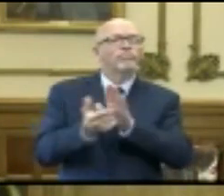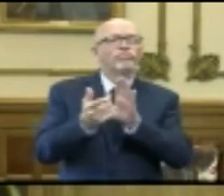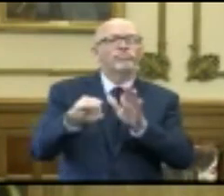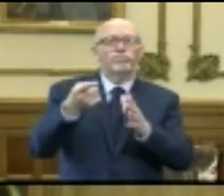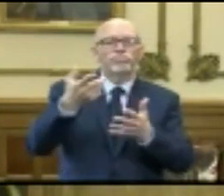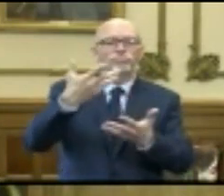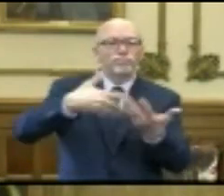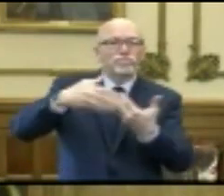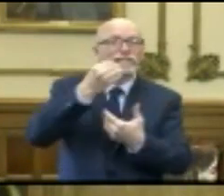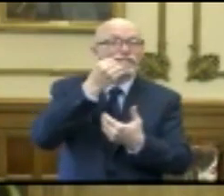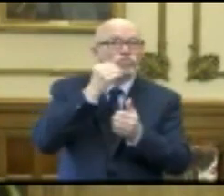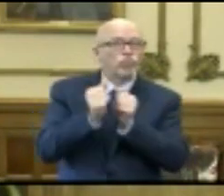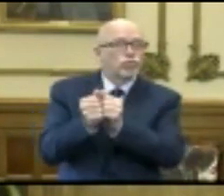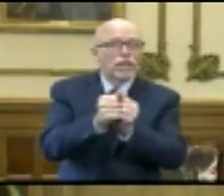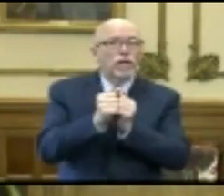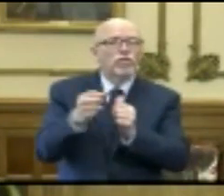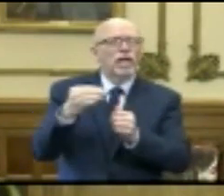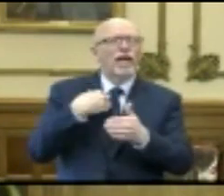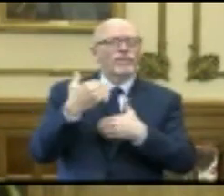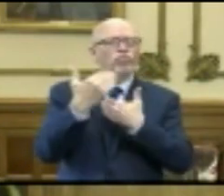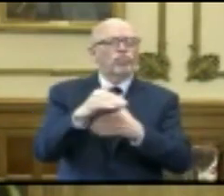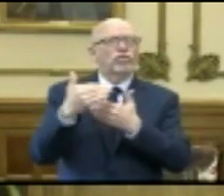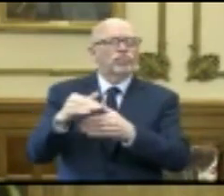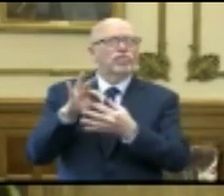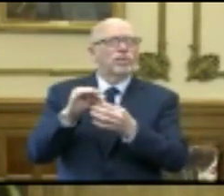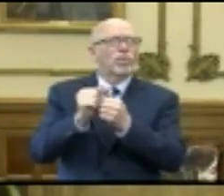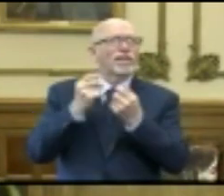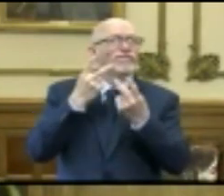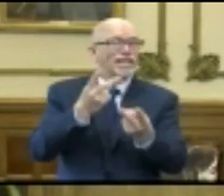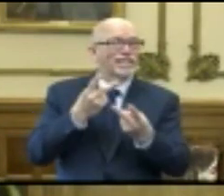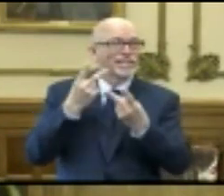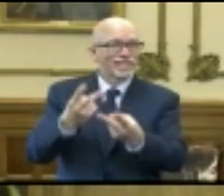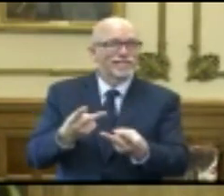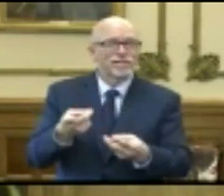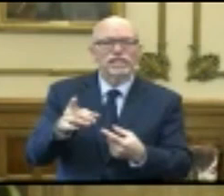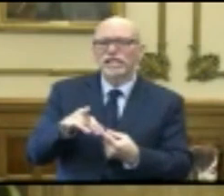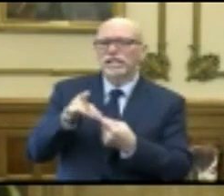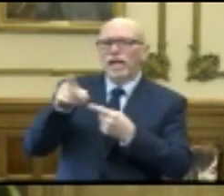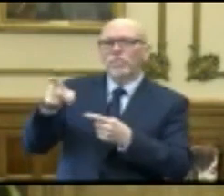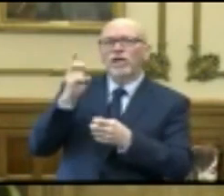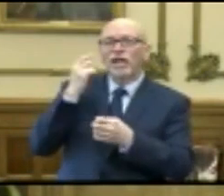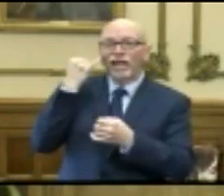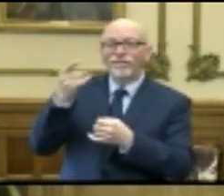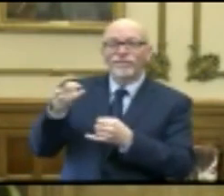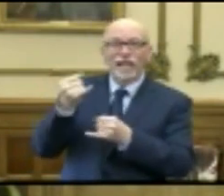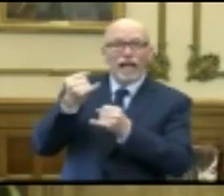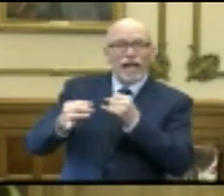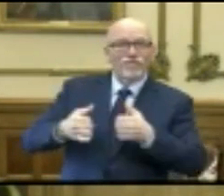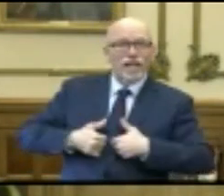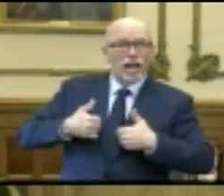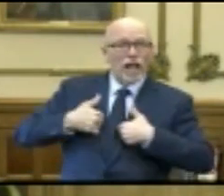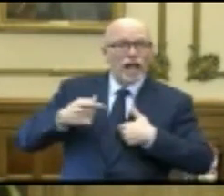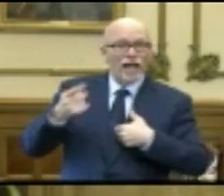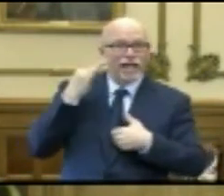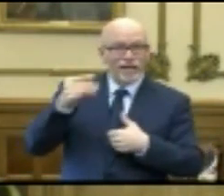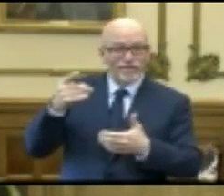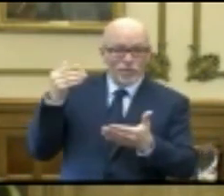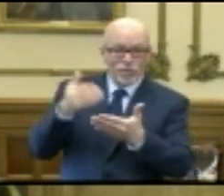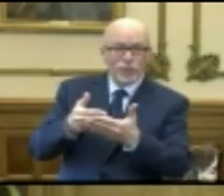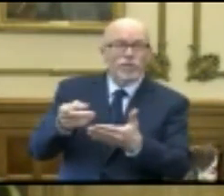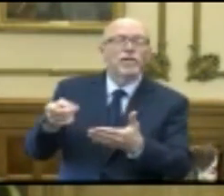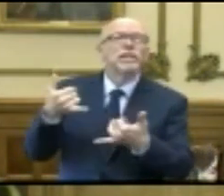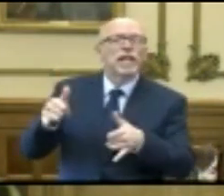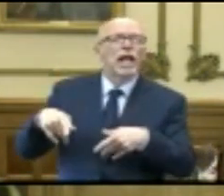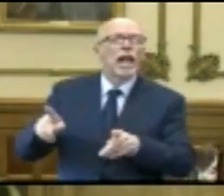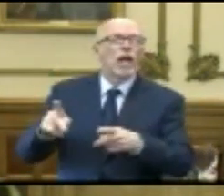imposed very strict restrictions with regards to visiting, except in the end-of-life circumstances where they continue to allow this.